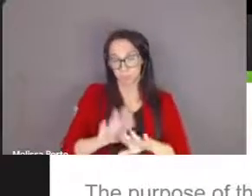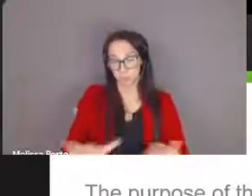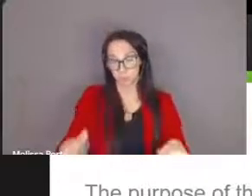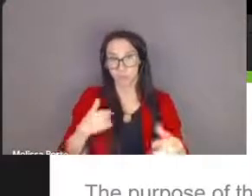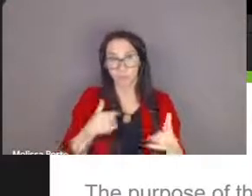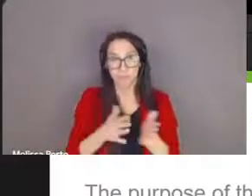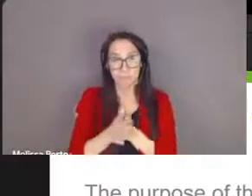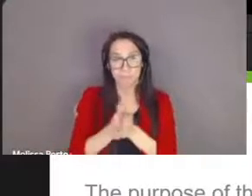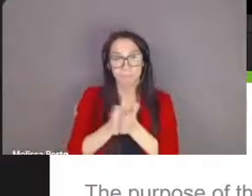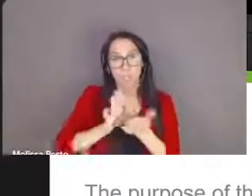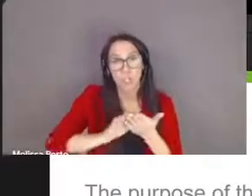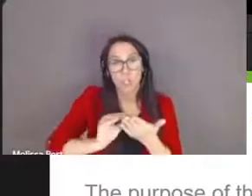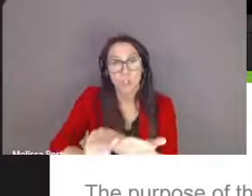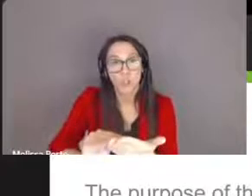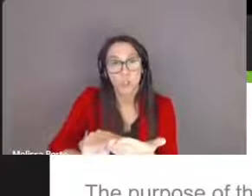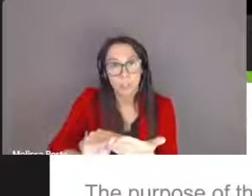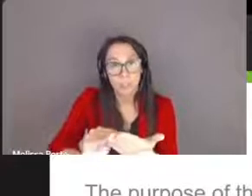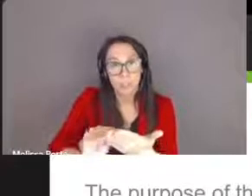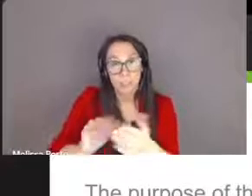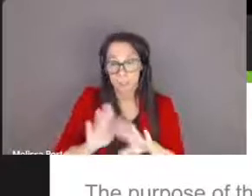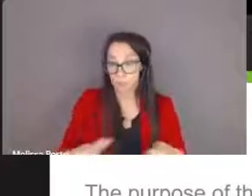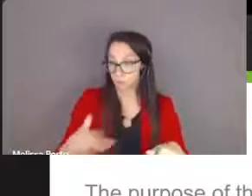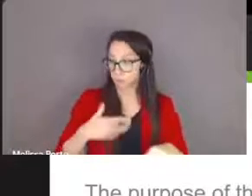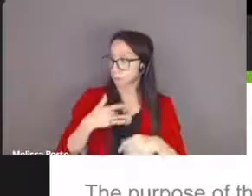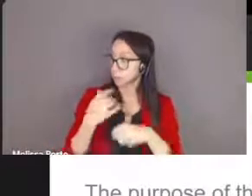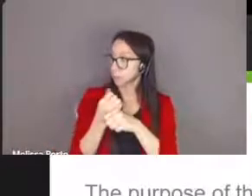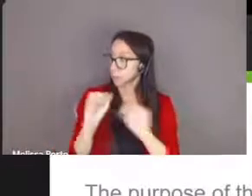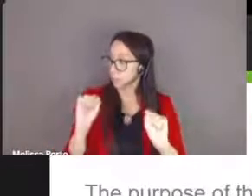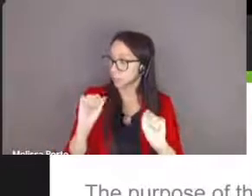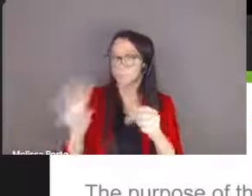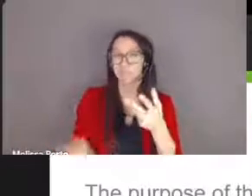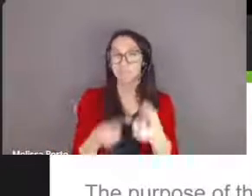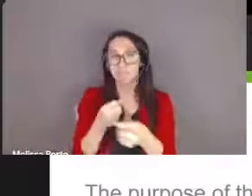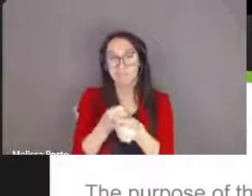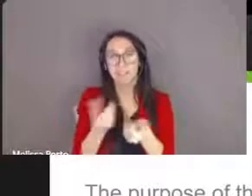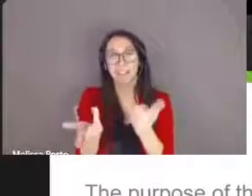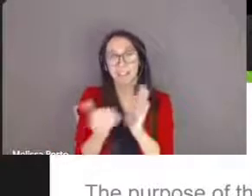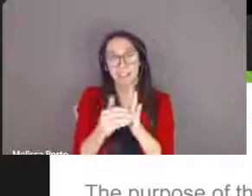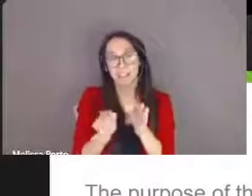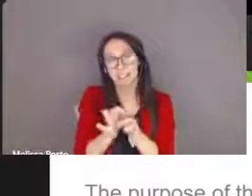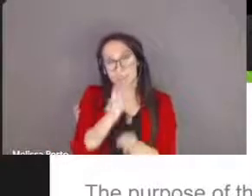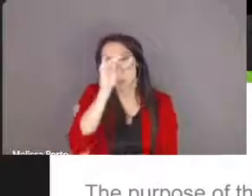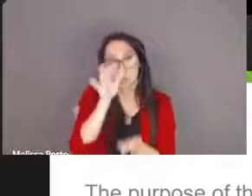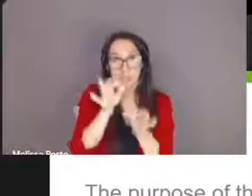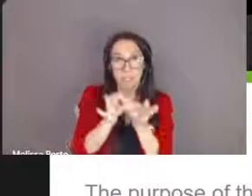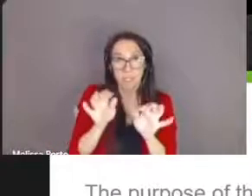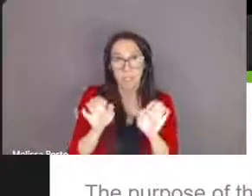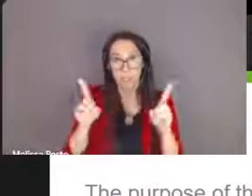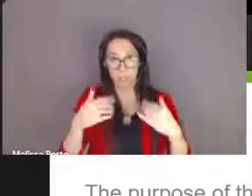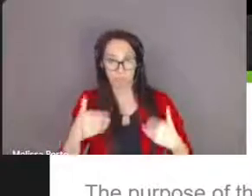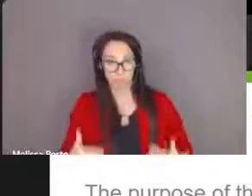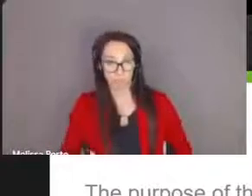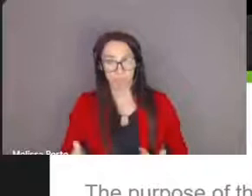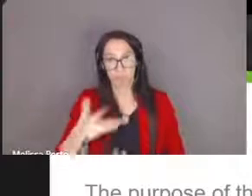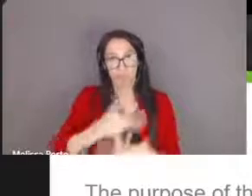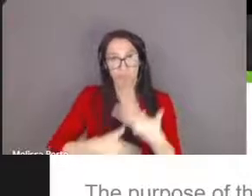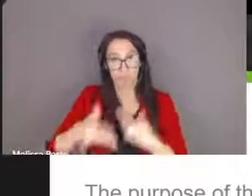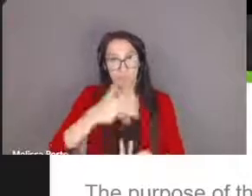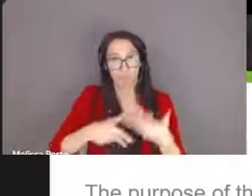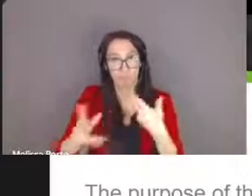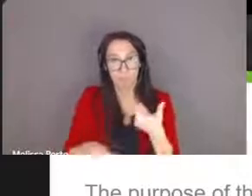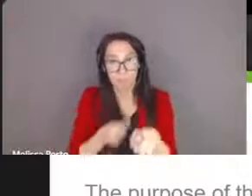and caring environment that promotes the spiritual physical emotional and cognitive development of all children just like jody